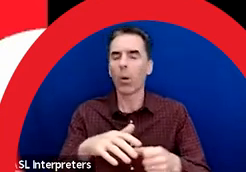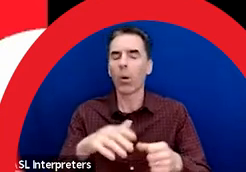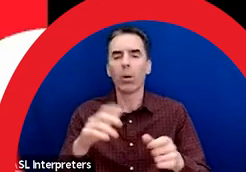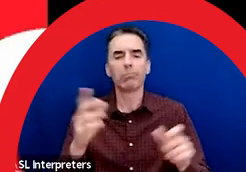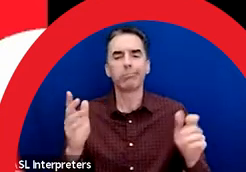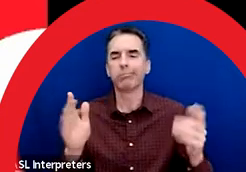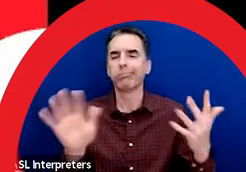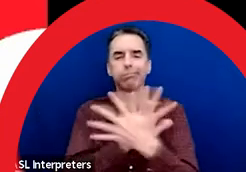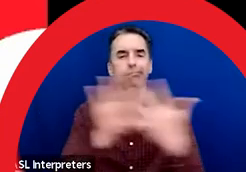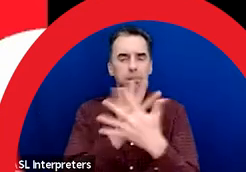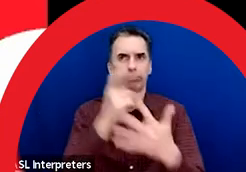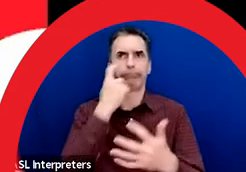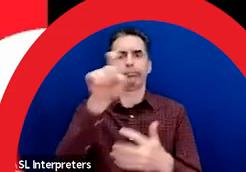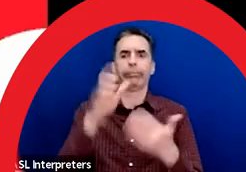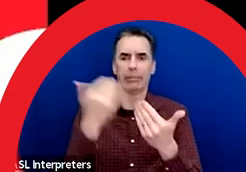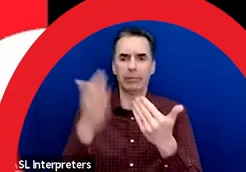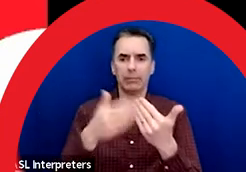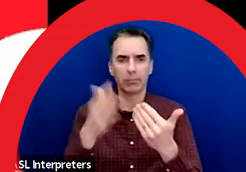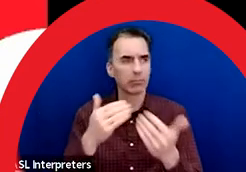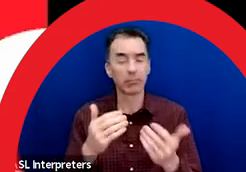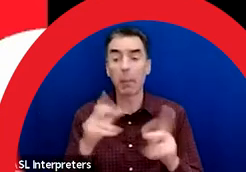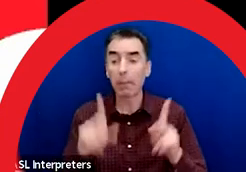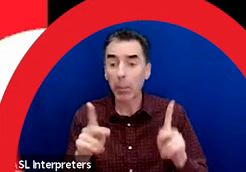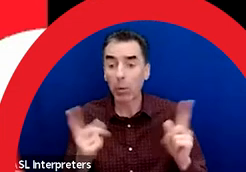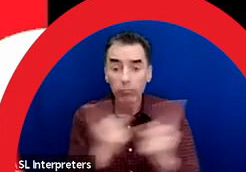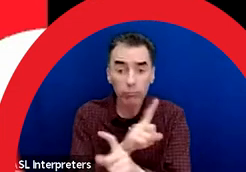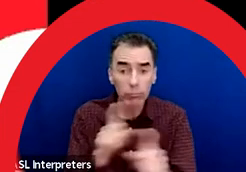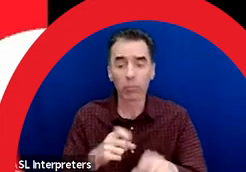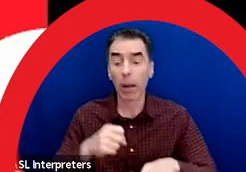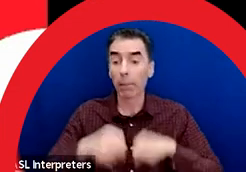with heavy pedestrian, cyclist, and vehicle traffic.